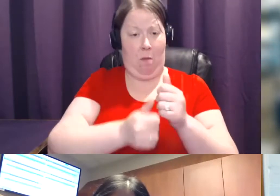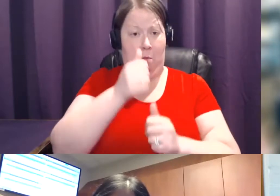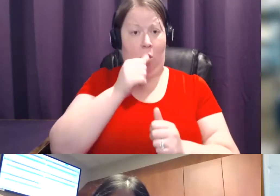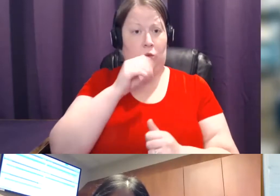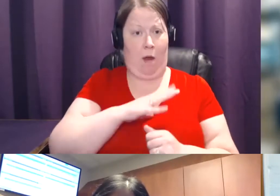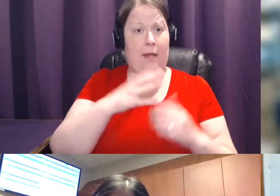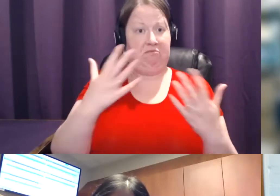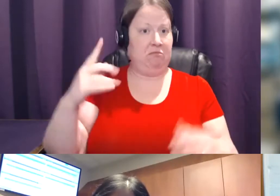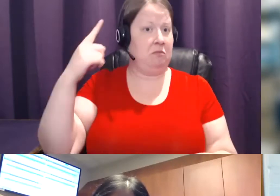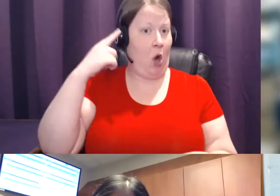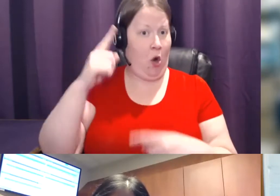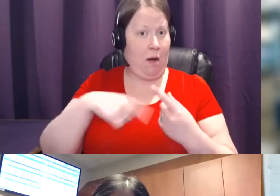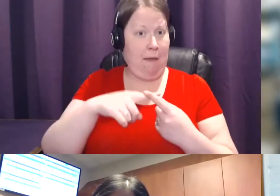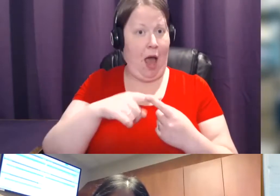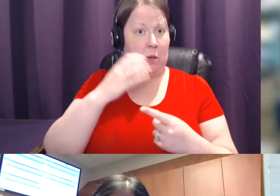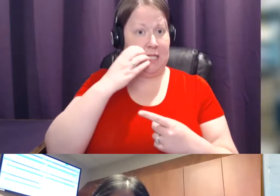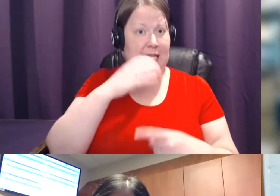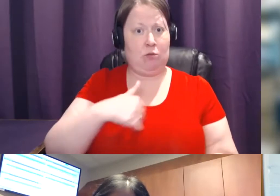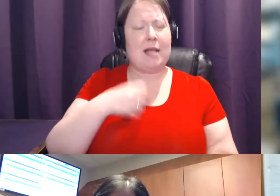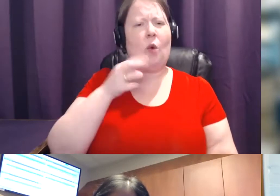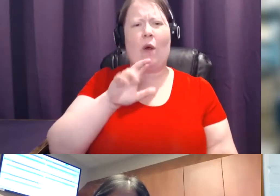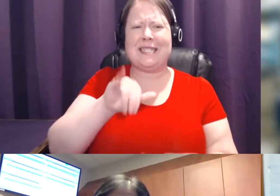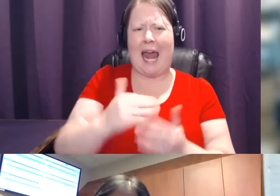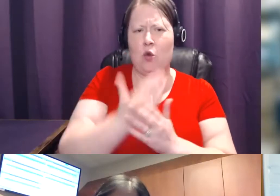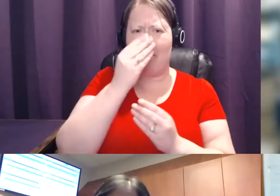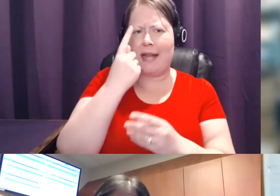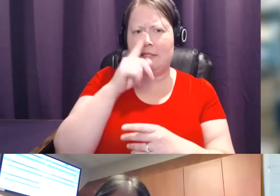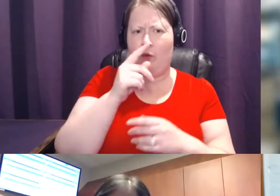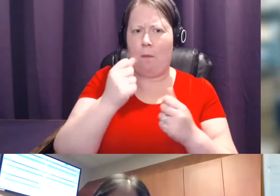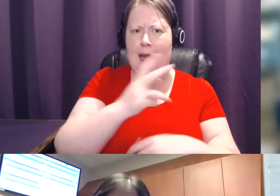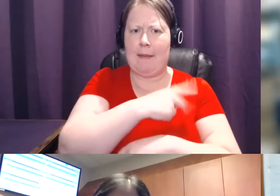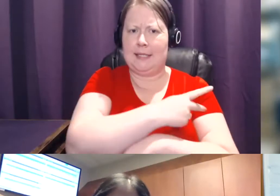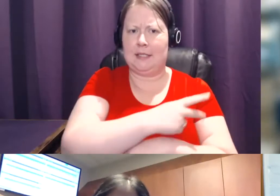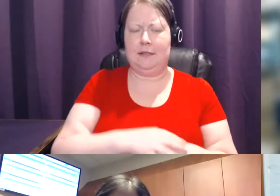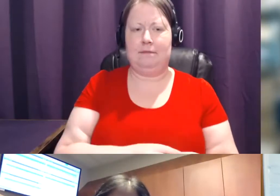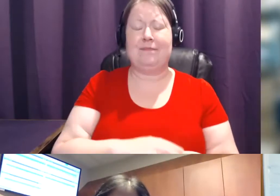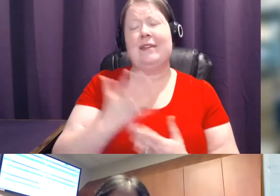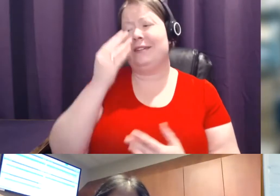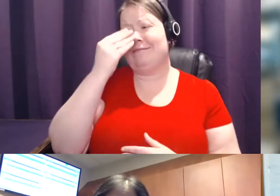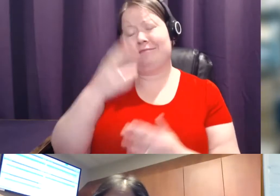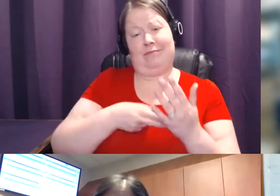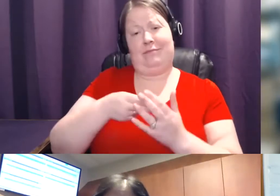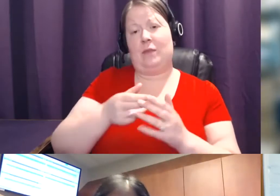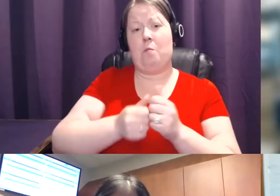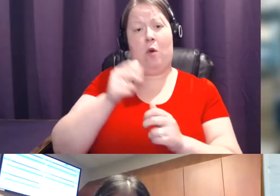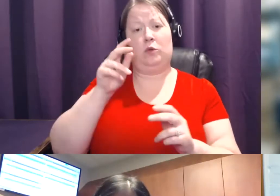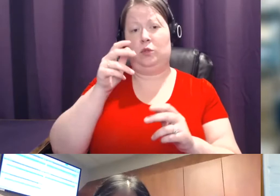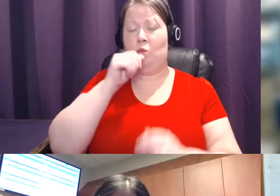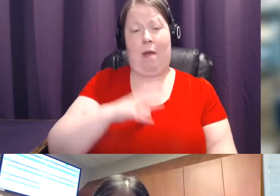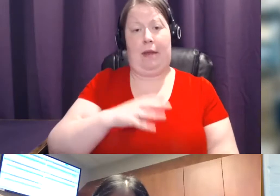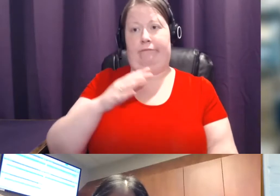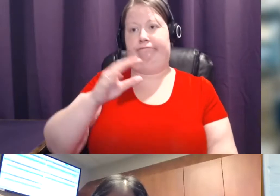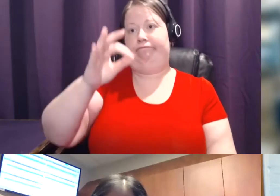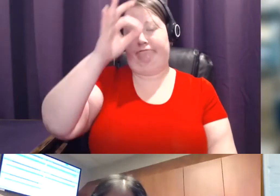breast or is this something new to a lot of patients? I will tell you, honestly, most women have no clue about breast